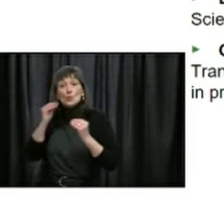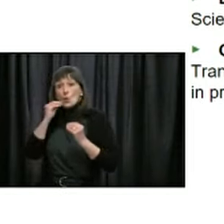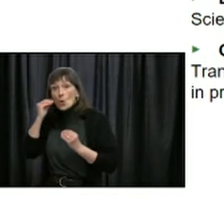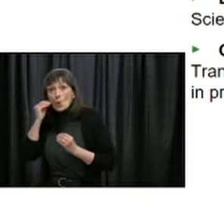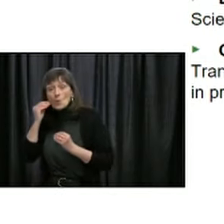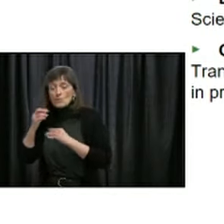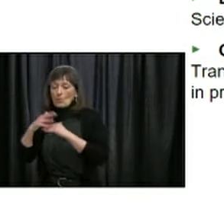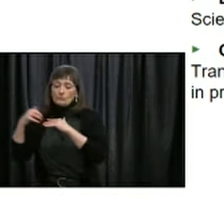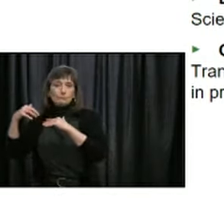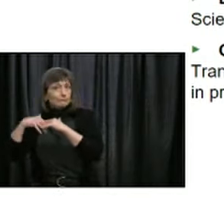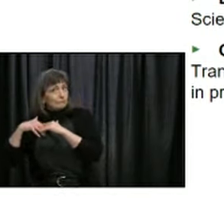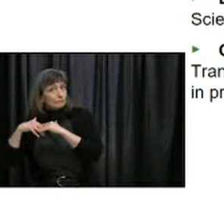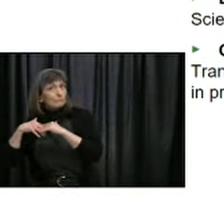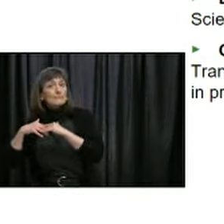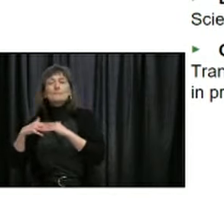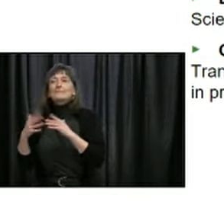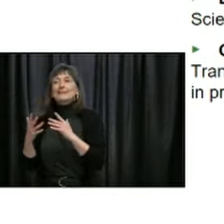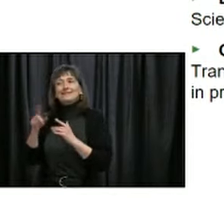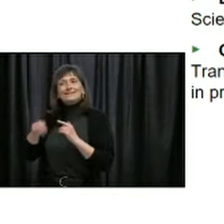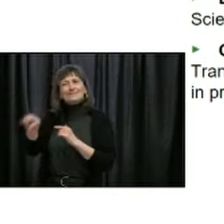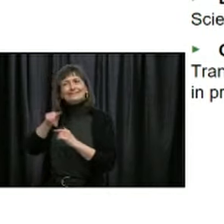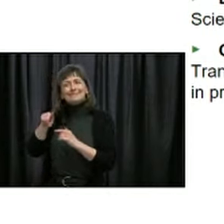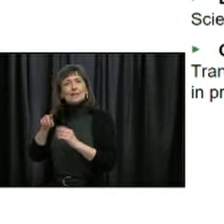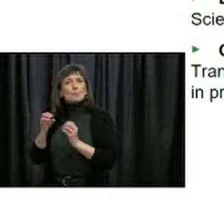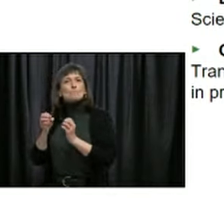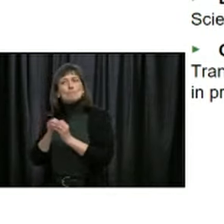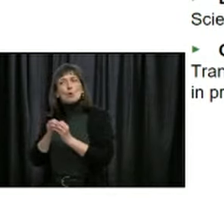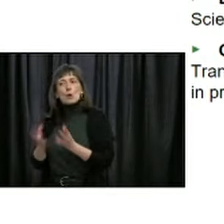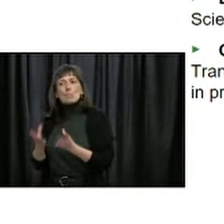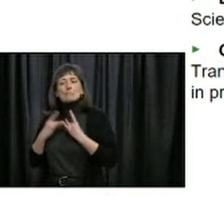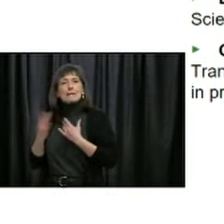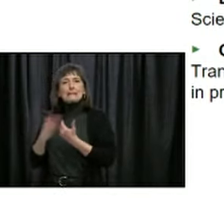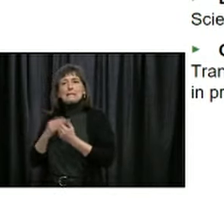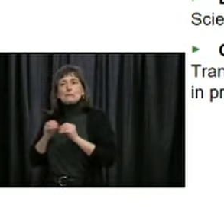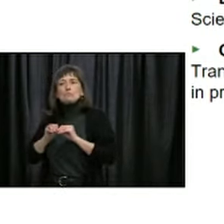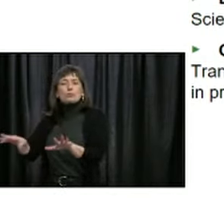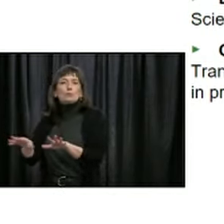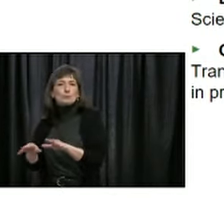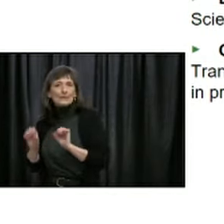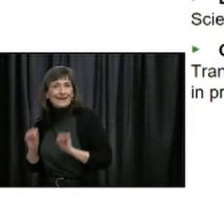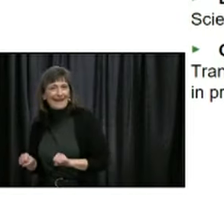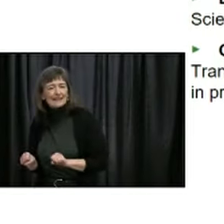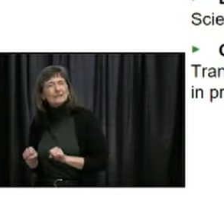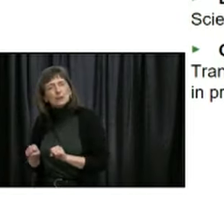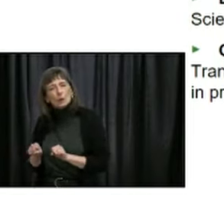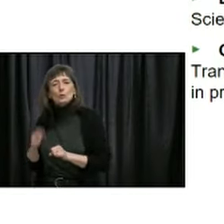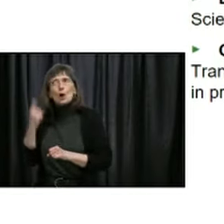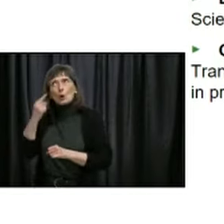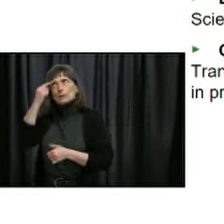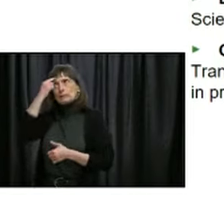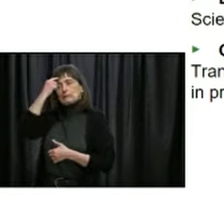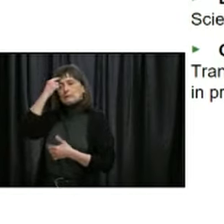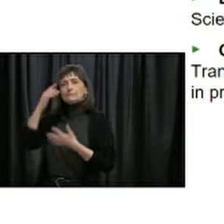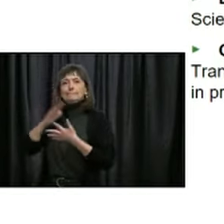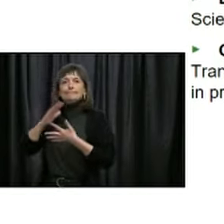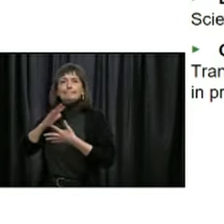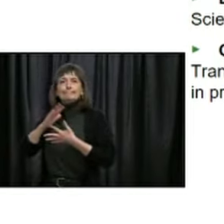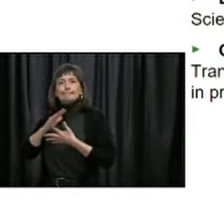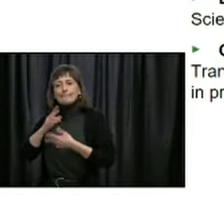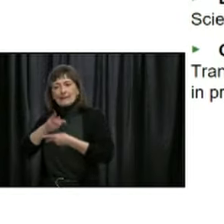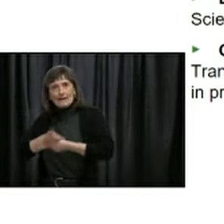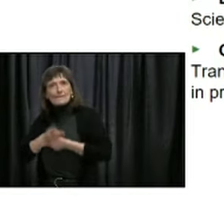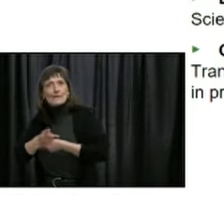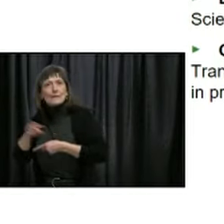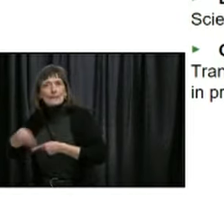communities and populations. So we must keep protection of these populations top of mind as we relax